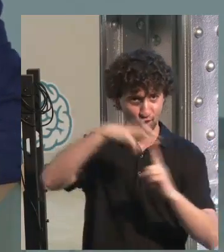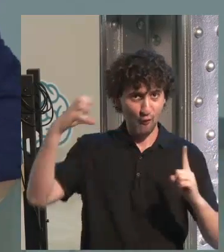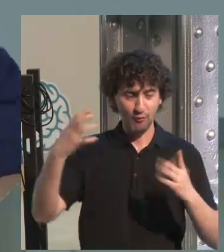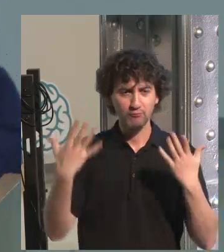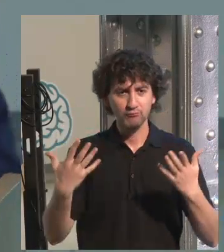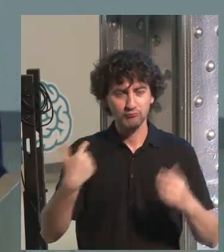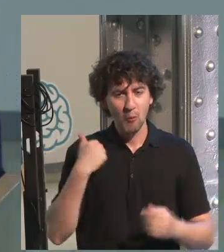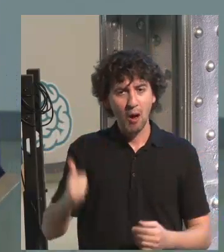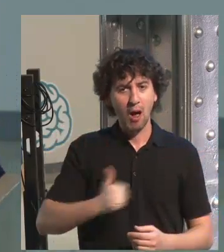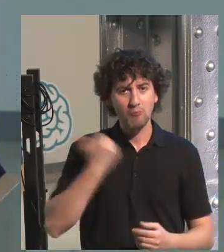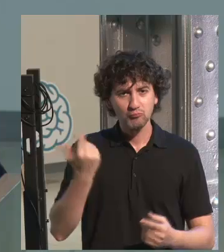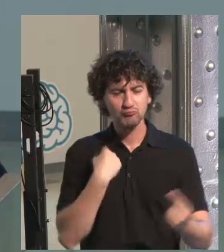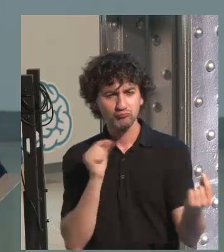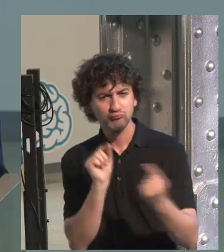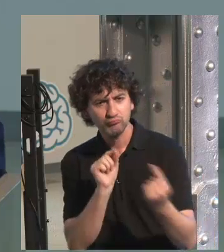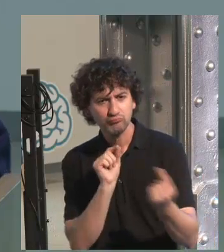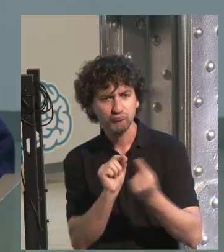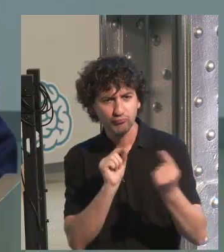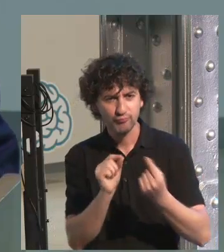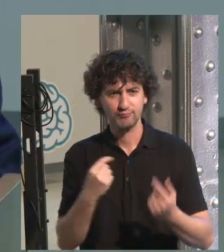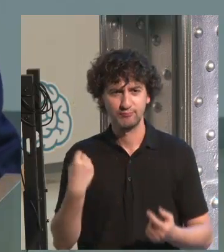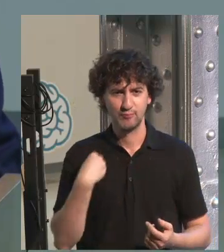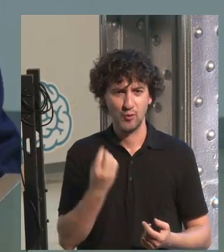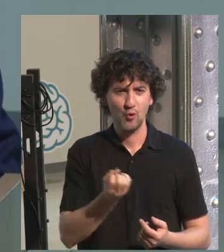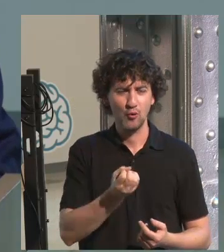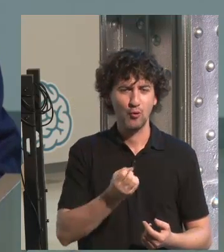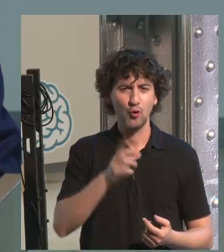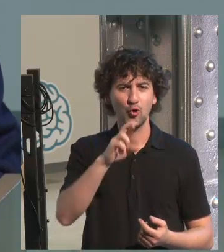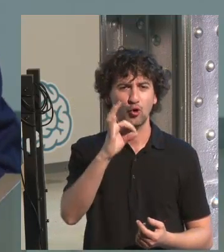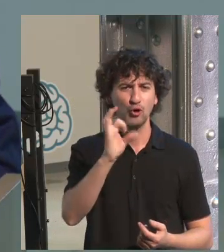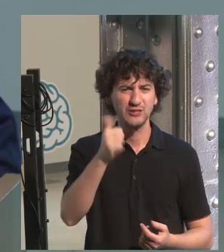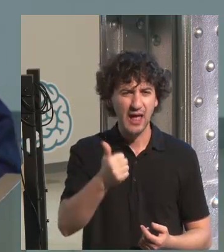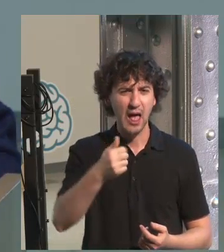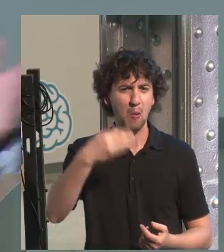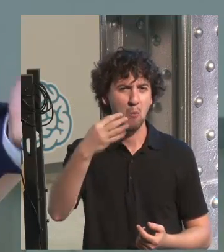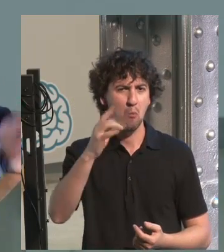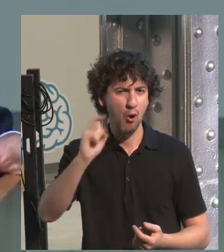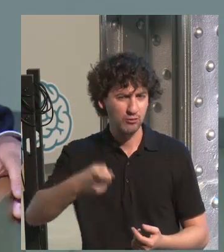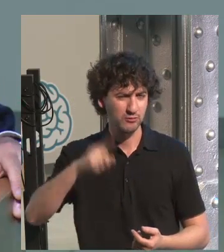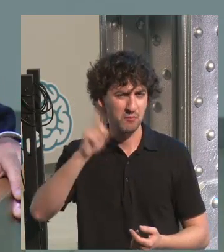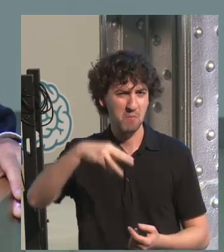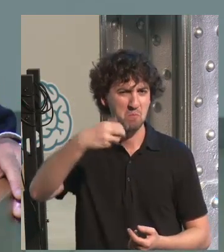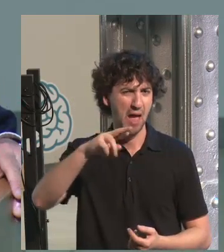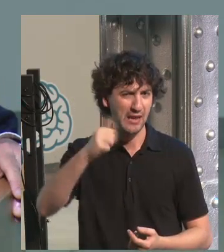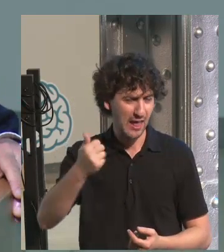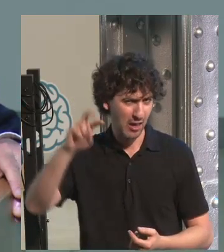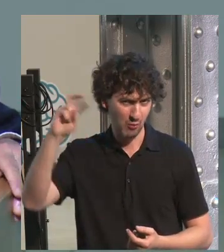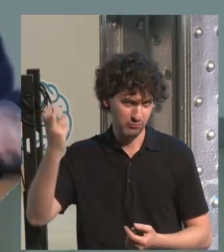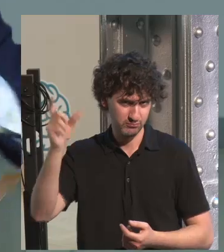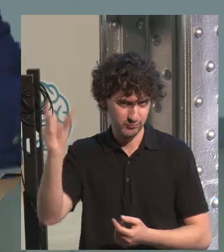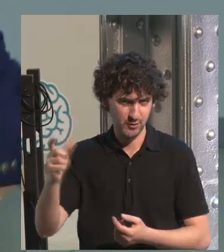room, I had the opportunity to discuss with Maria Casso